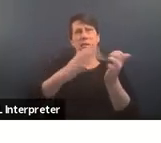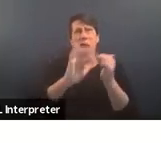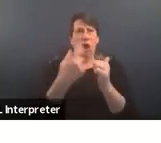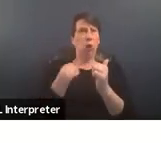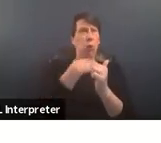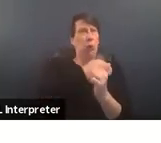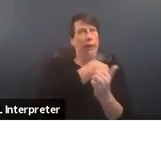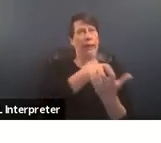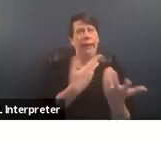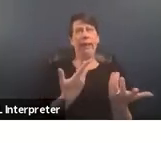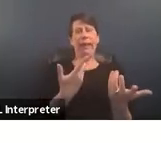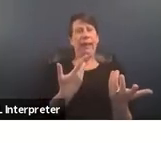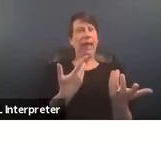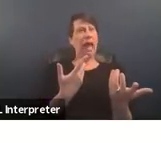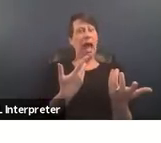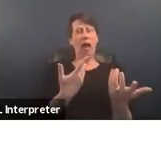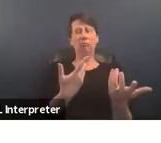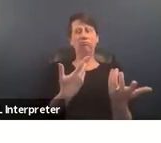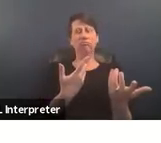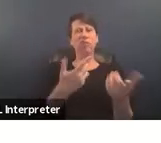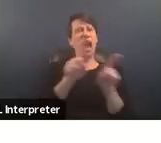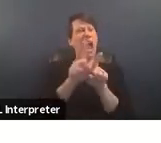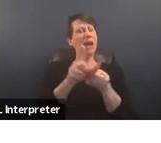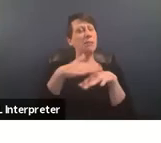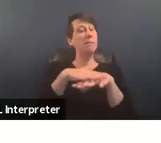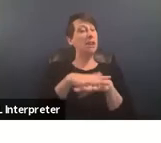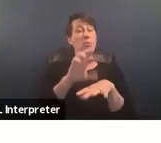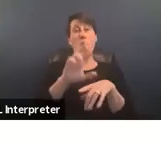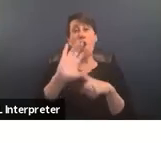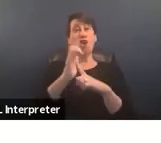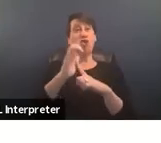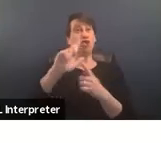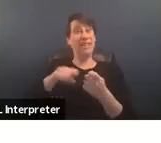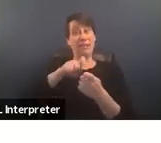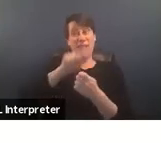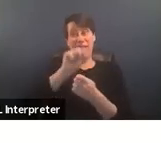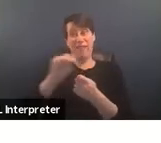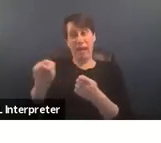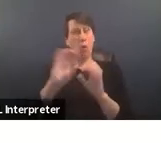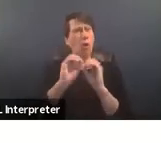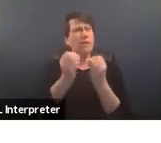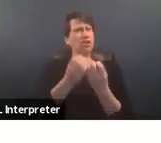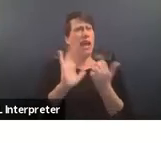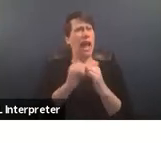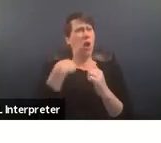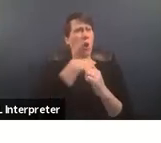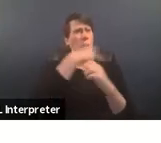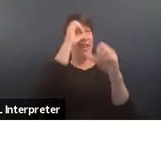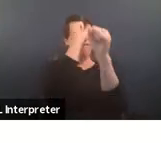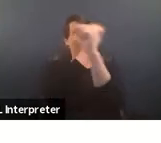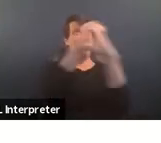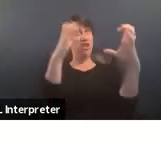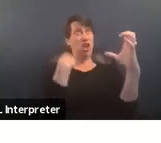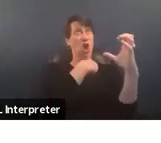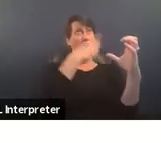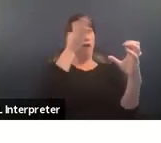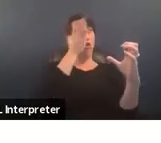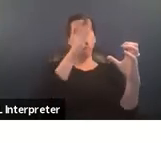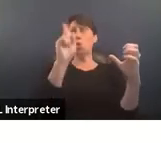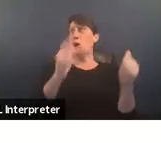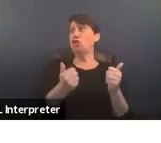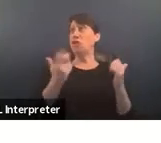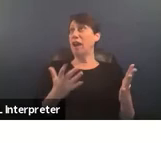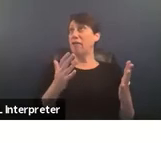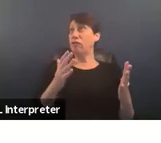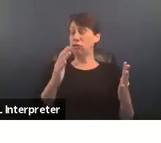um as mainstream or even culturally specific organizations how do we vision a future in which survivors of